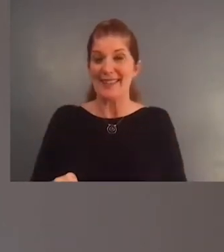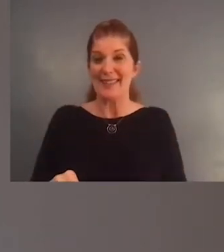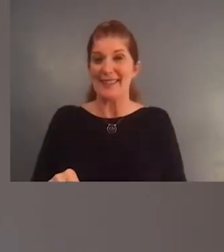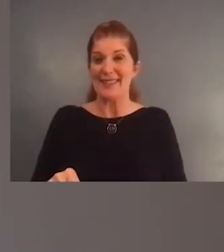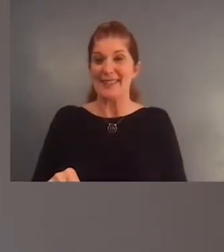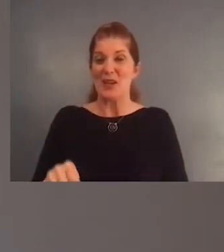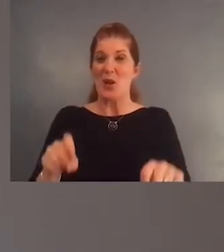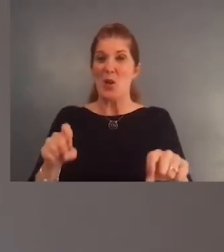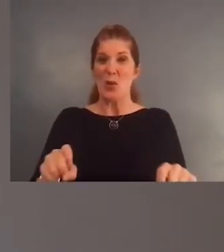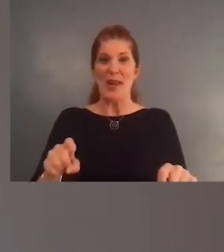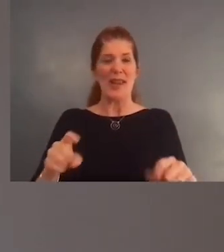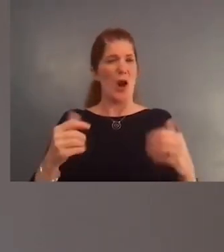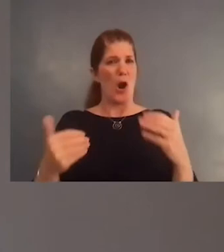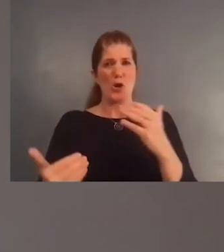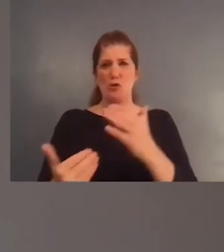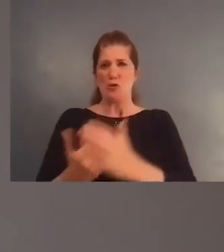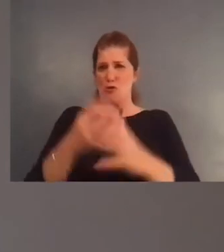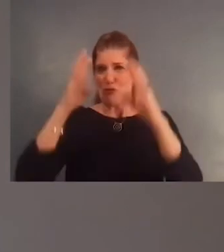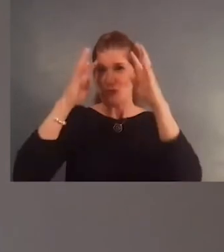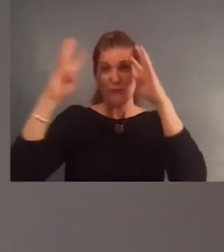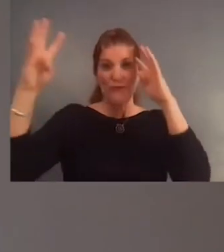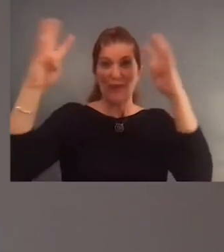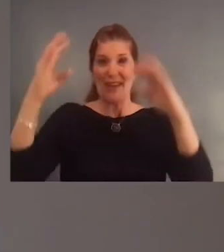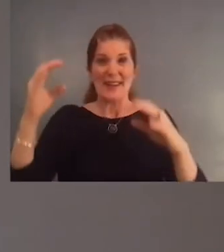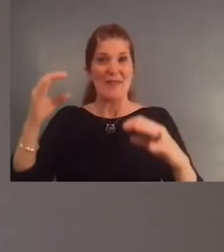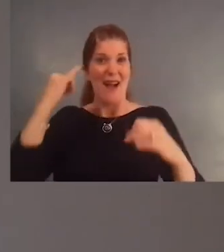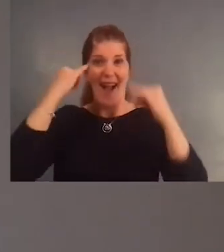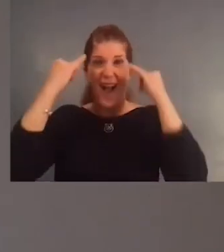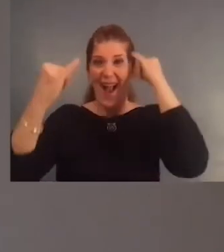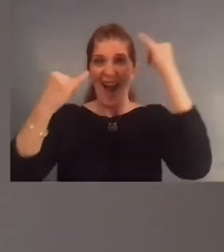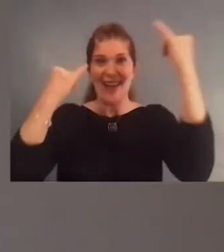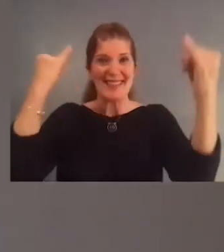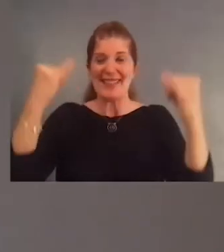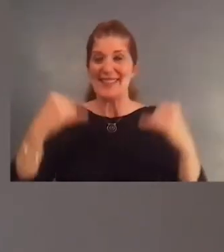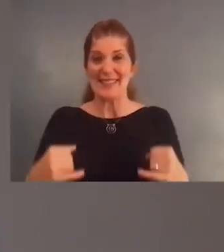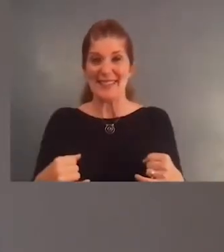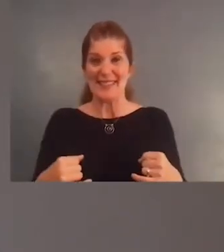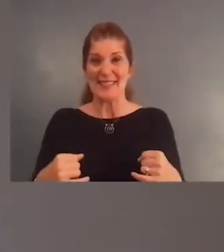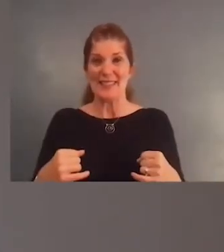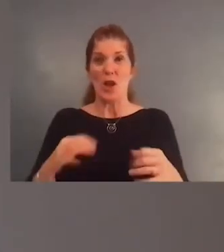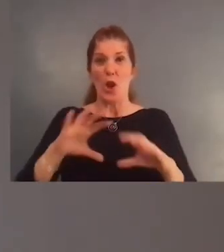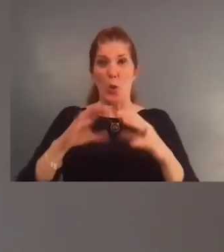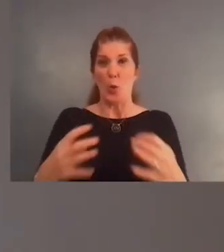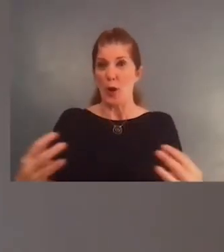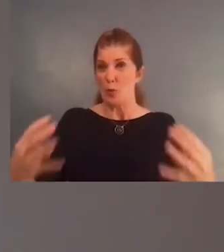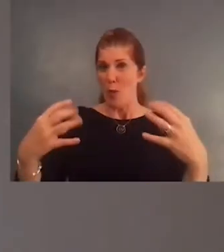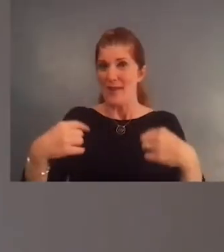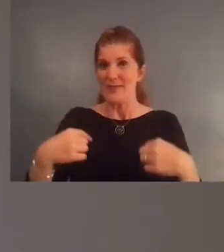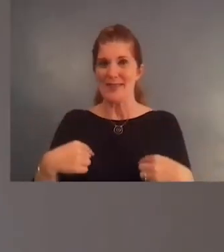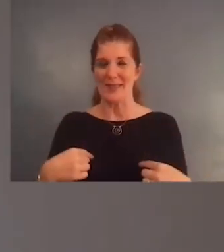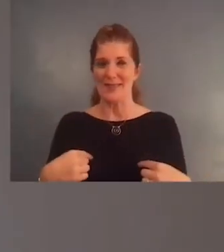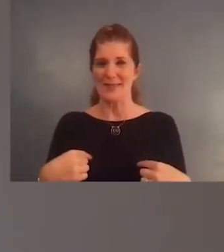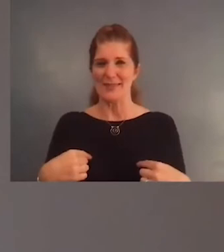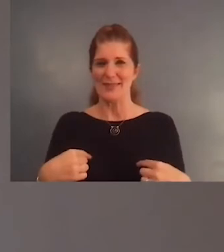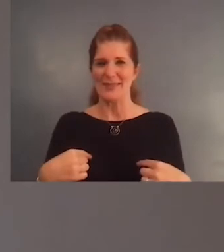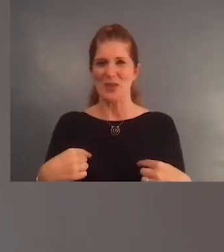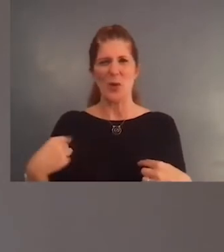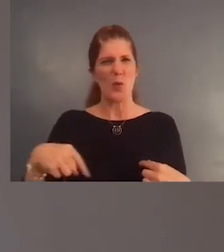are united as a community of revolutionaries, and the world will be watching our next steps. Let's be astonishing,